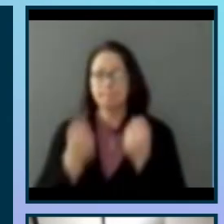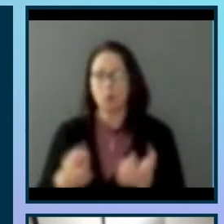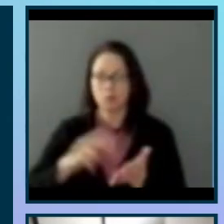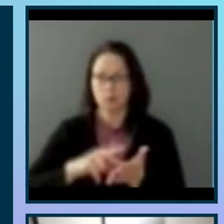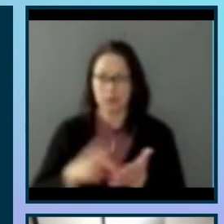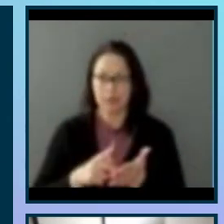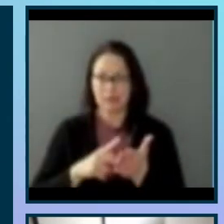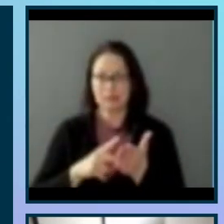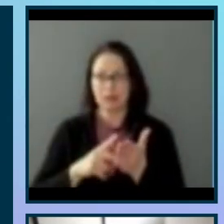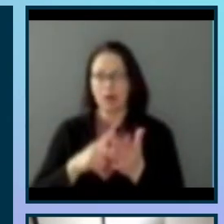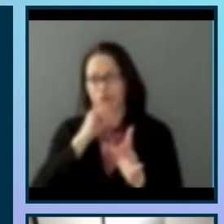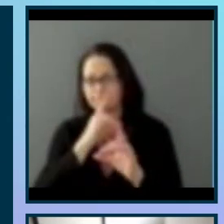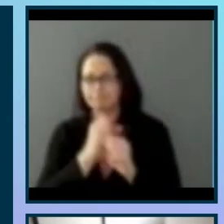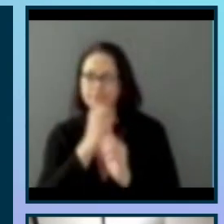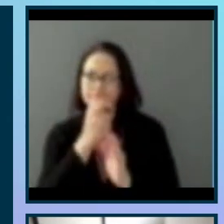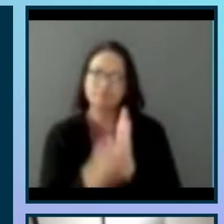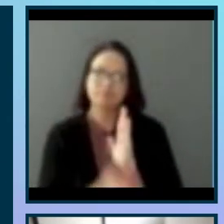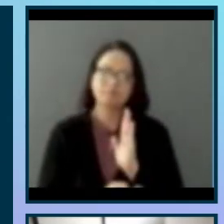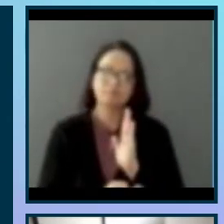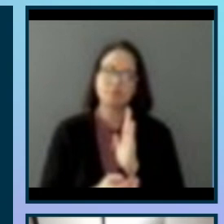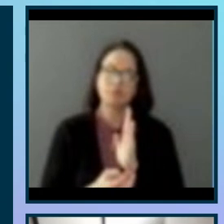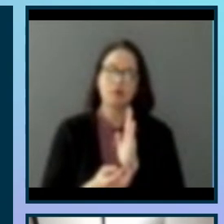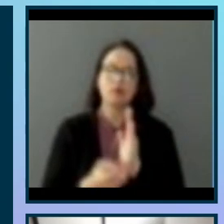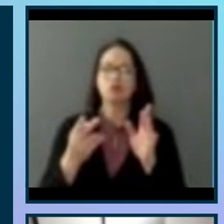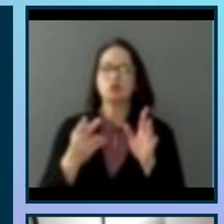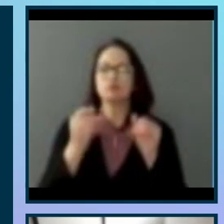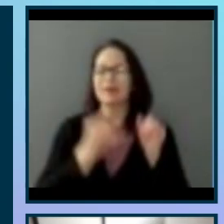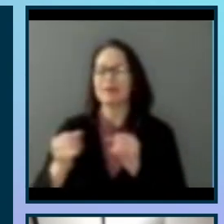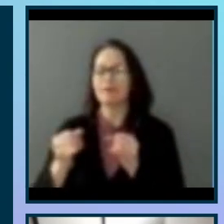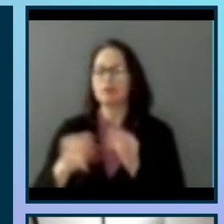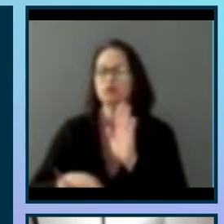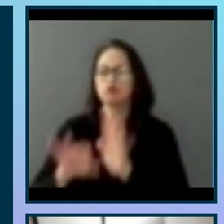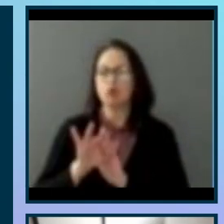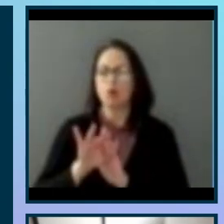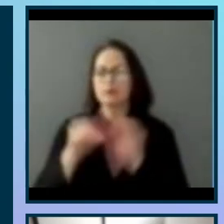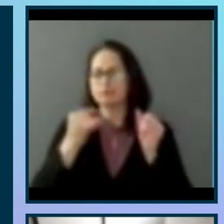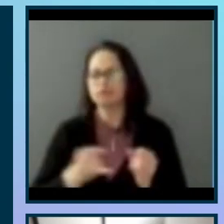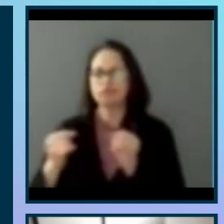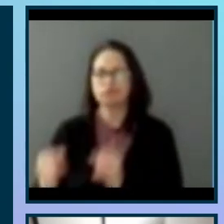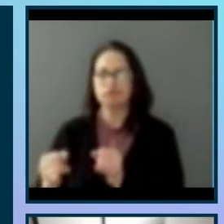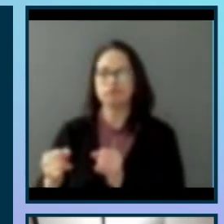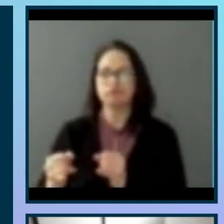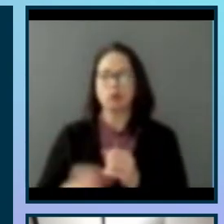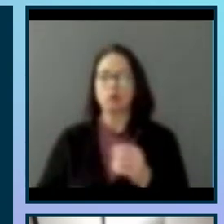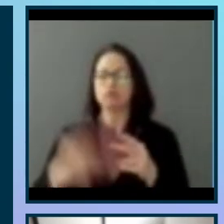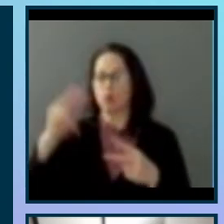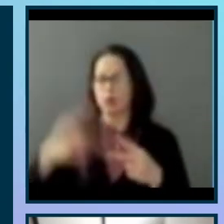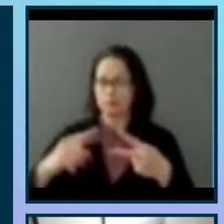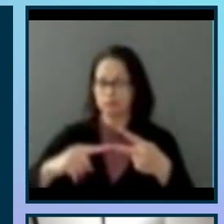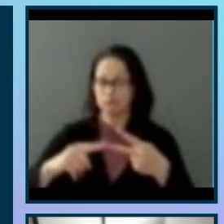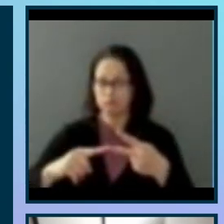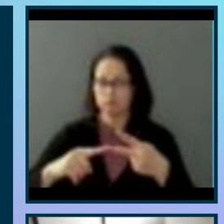is to optimize individual choice and autonomy. Optimize relevance, value, and authenticity. Multiple